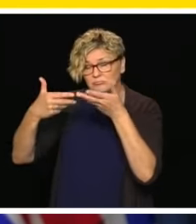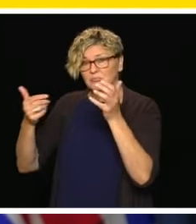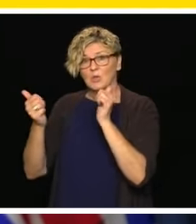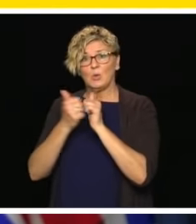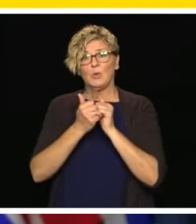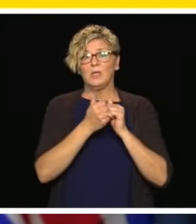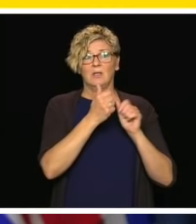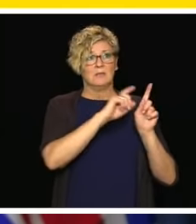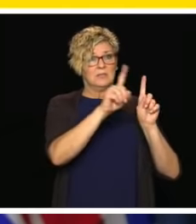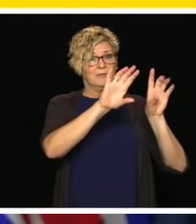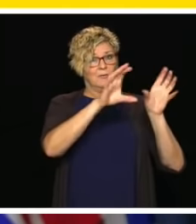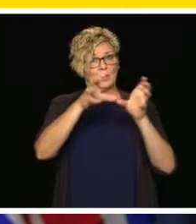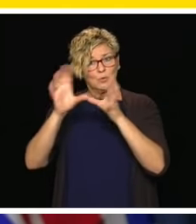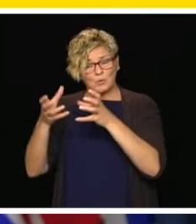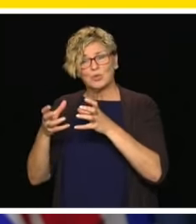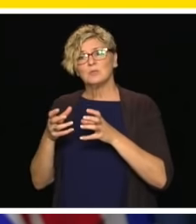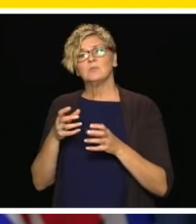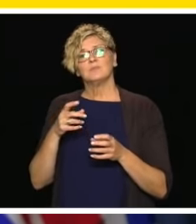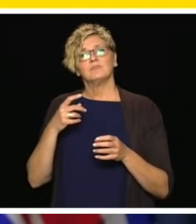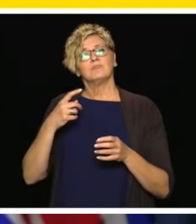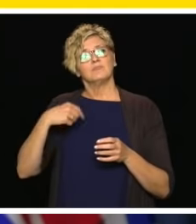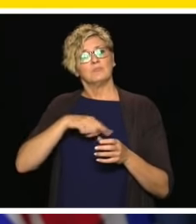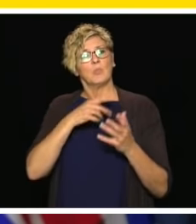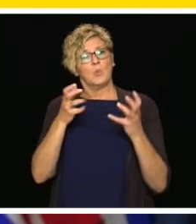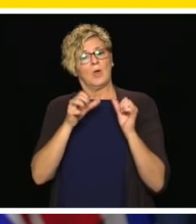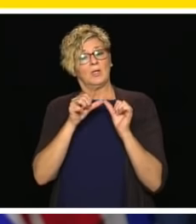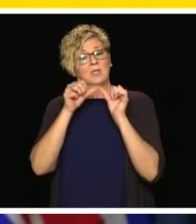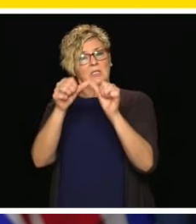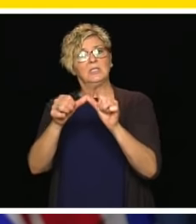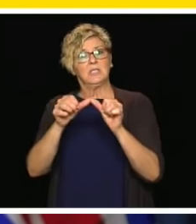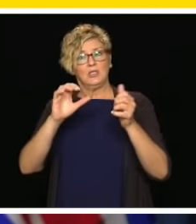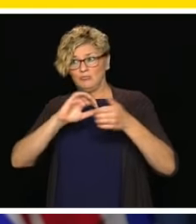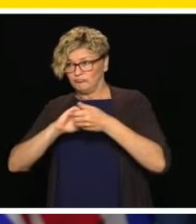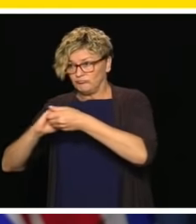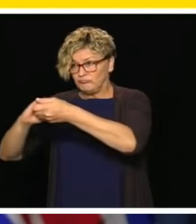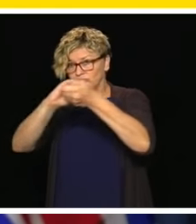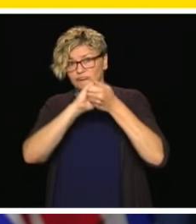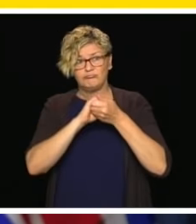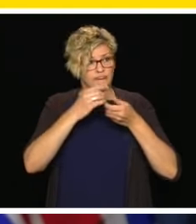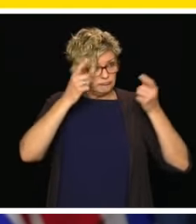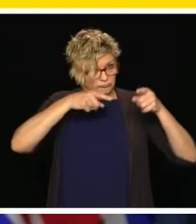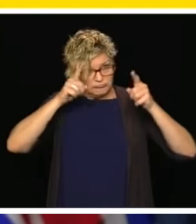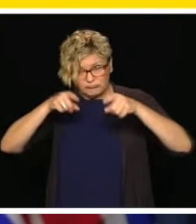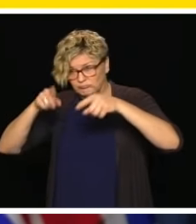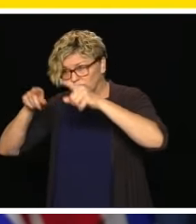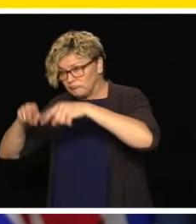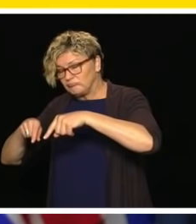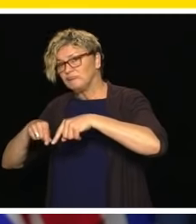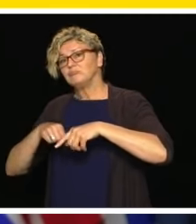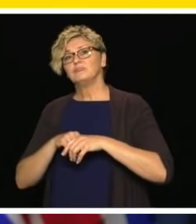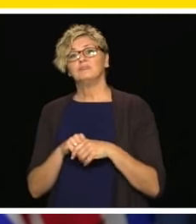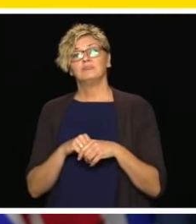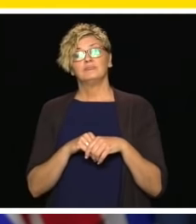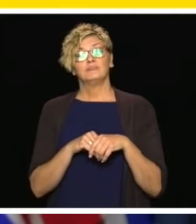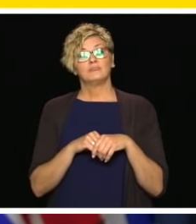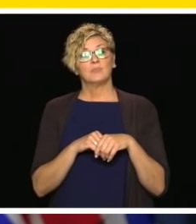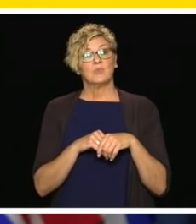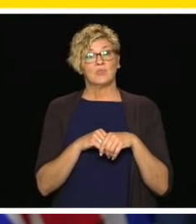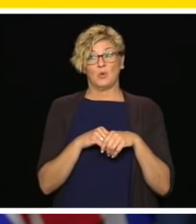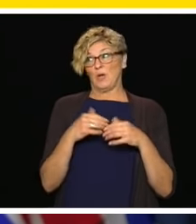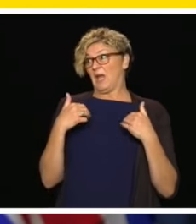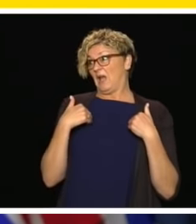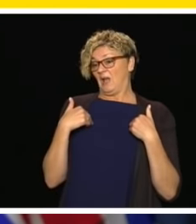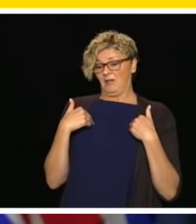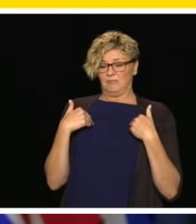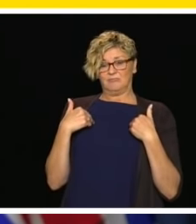around the scheduling in particular. So we want to have a collaborative approach continuing continuing over the next two and a half weeks because that's how much time we have between now and June